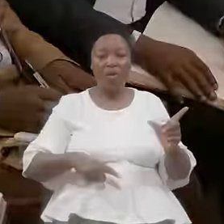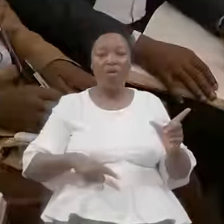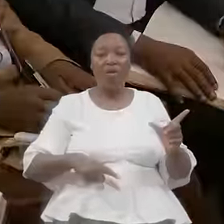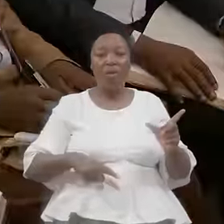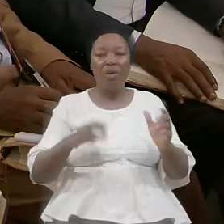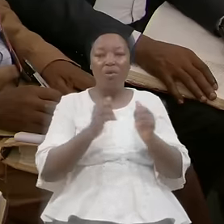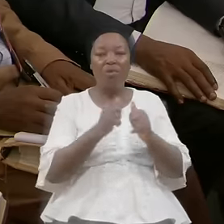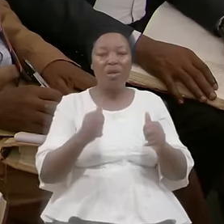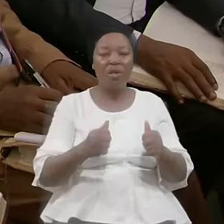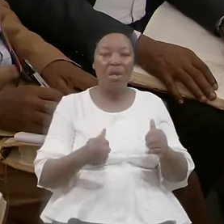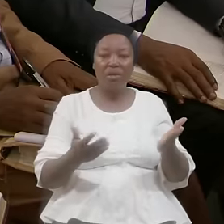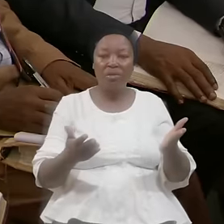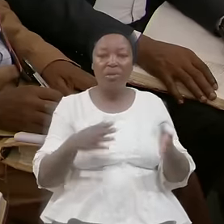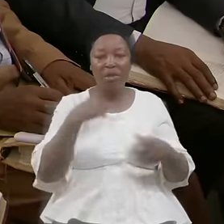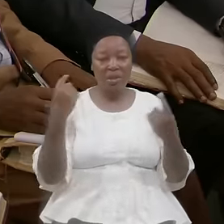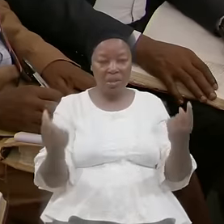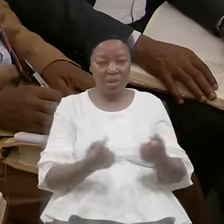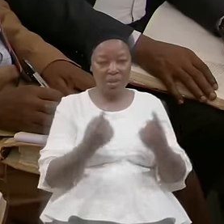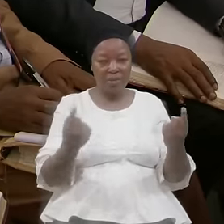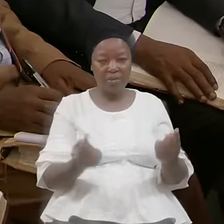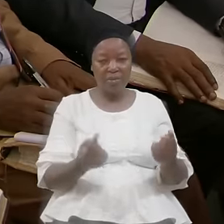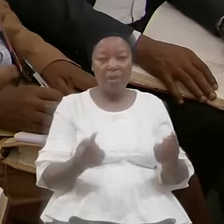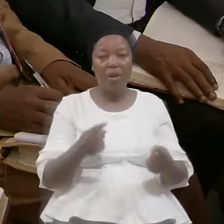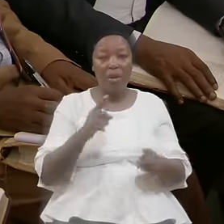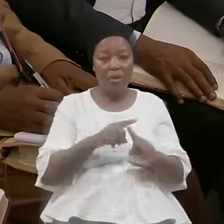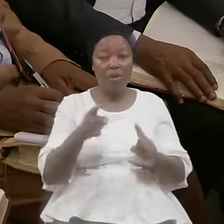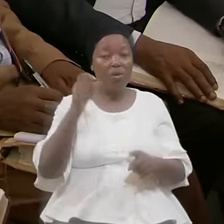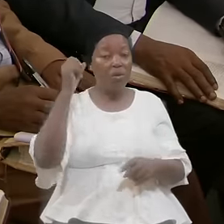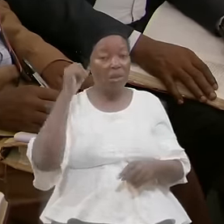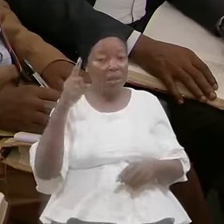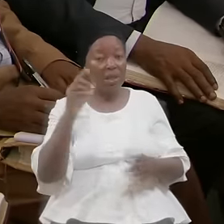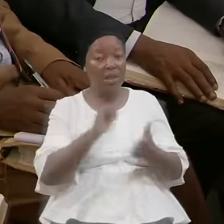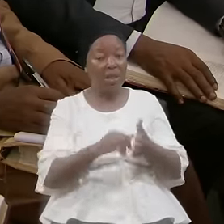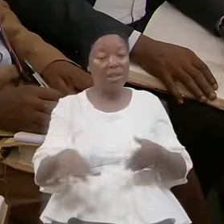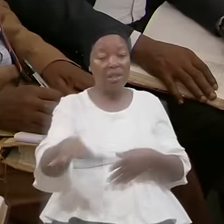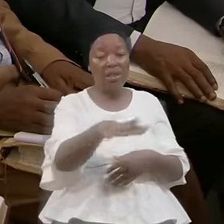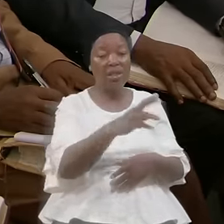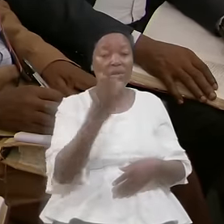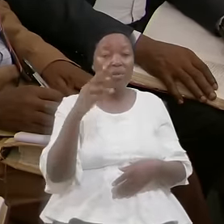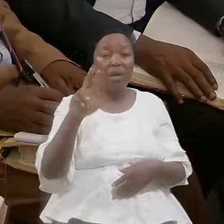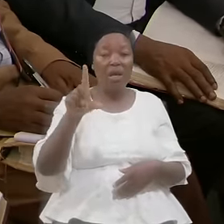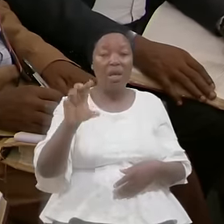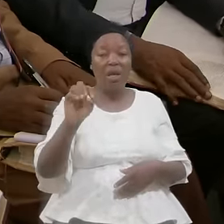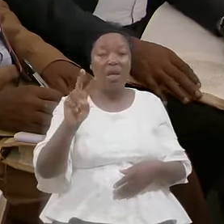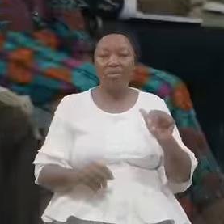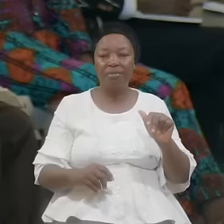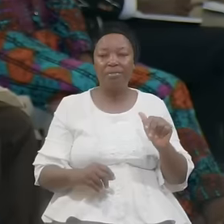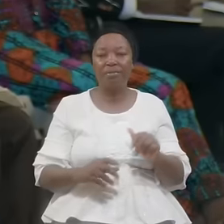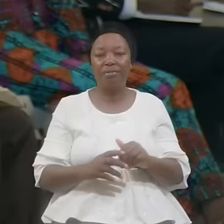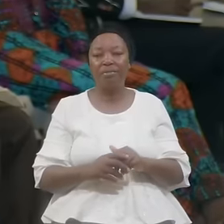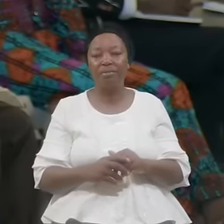But Understand These Were Levites Look At Verse Thirteen